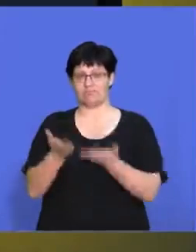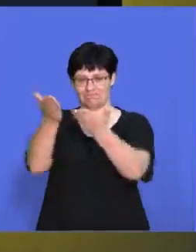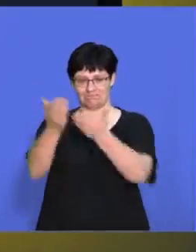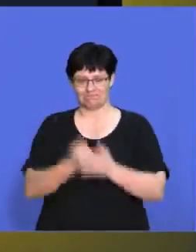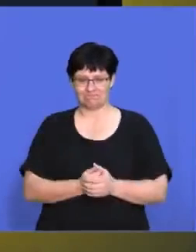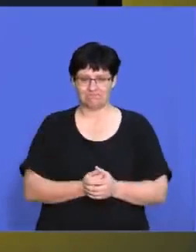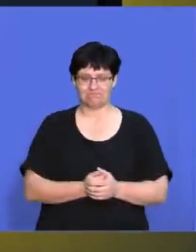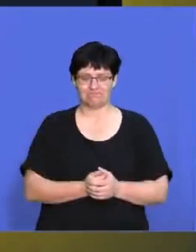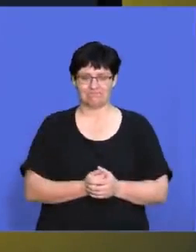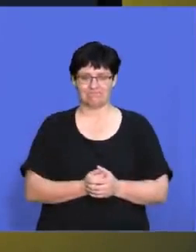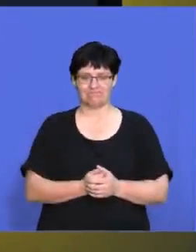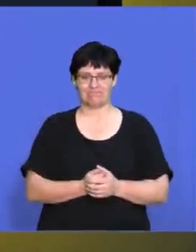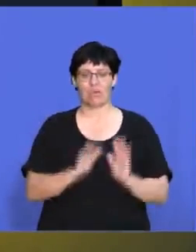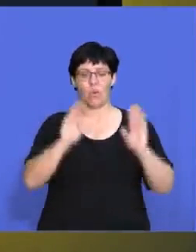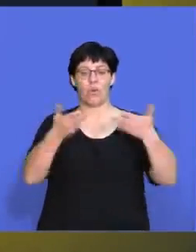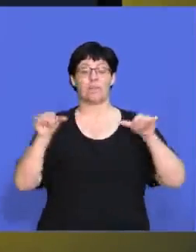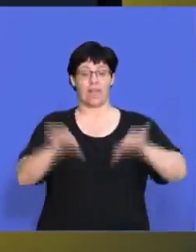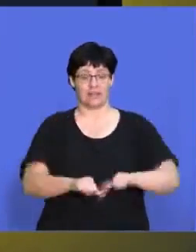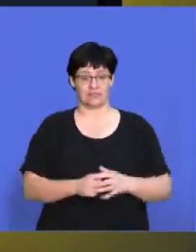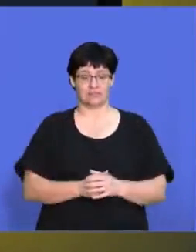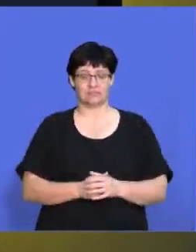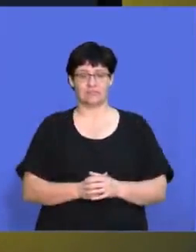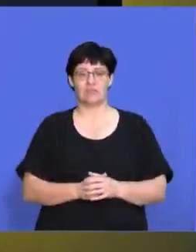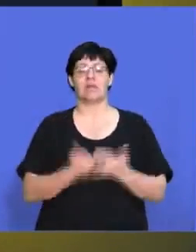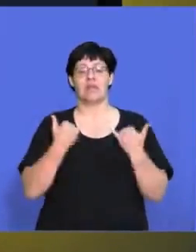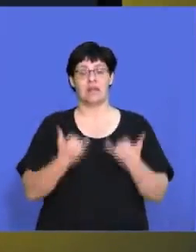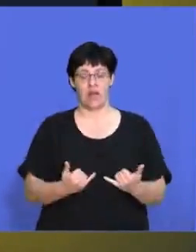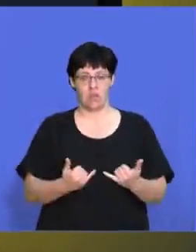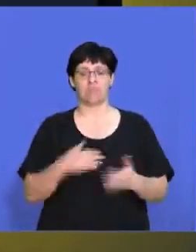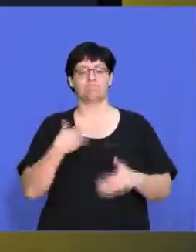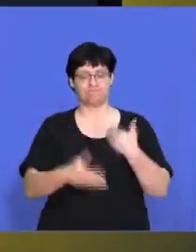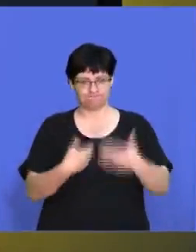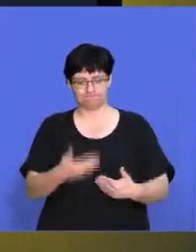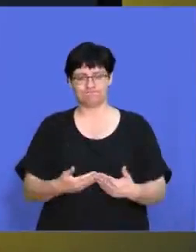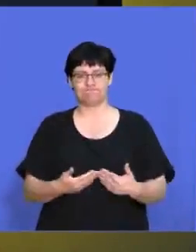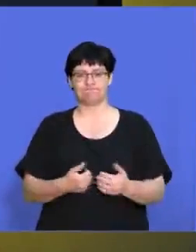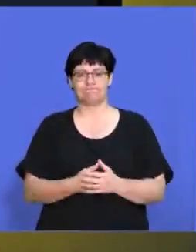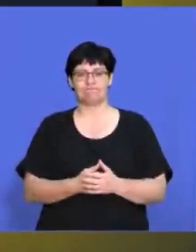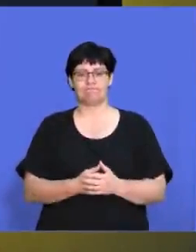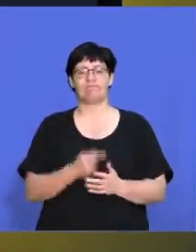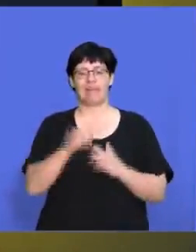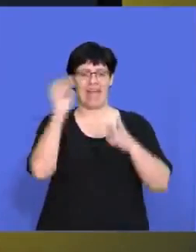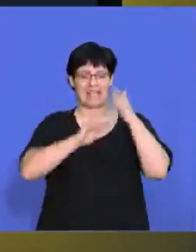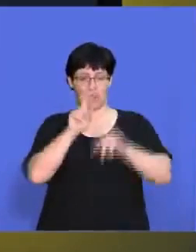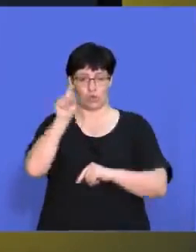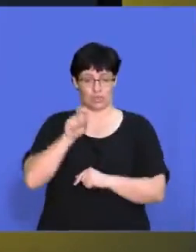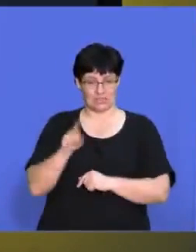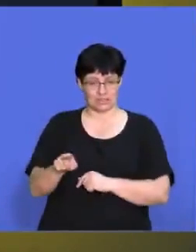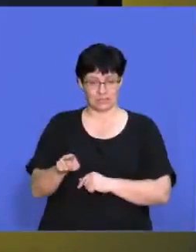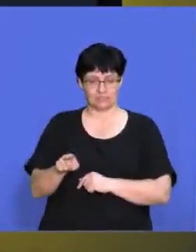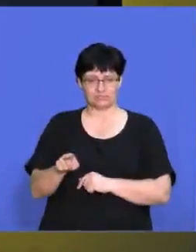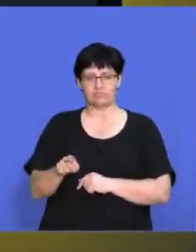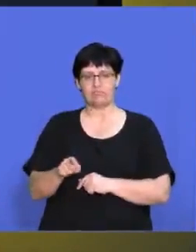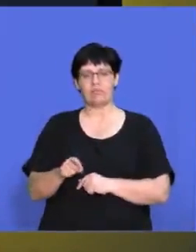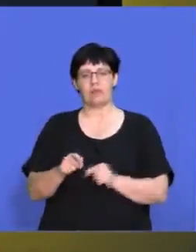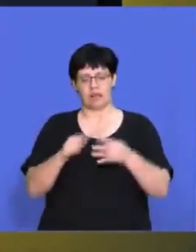Welcome back, Patrix. We're going to be going carrying on with this this essay question that can be broken down and potentially